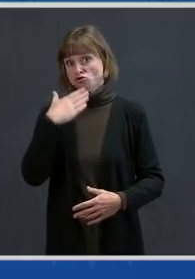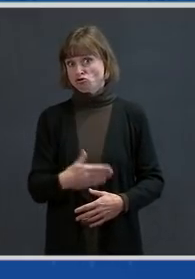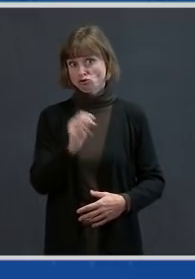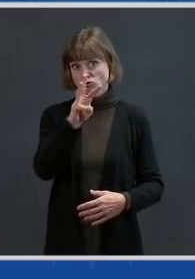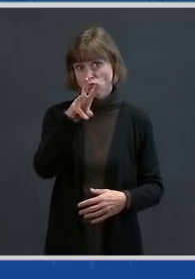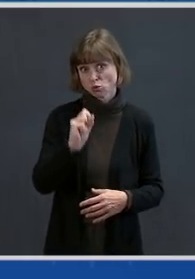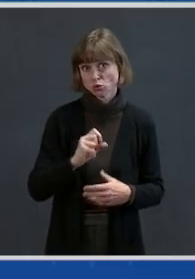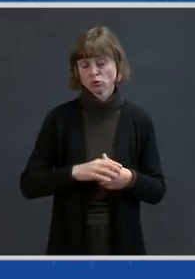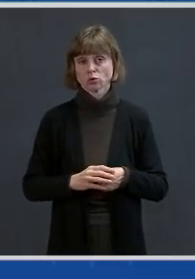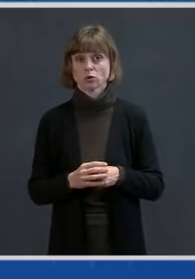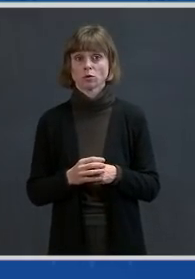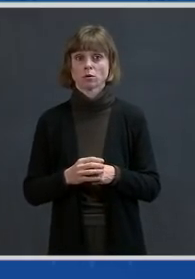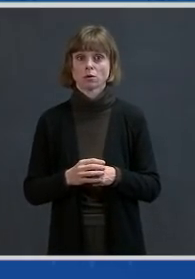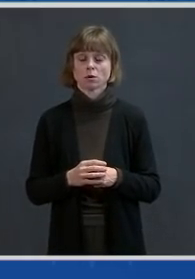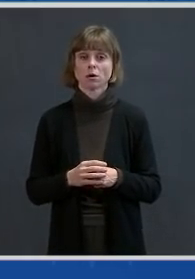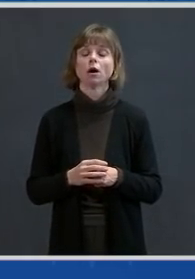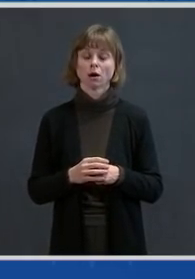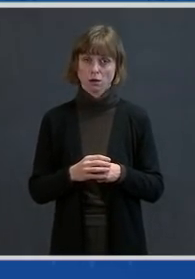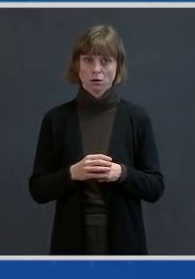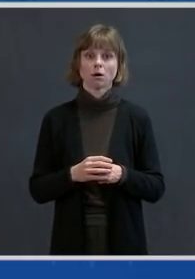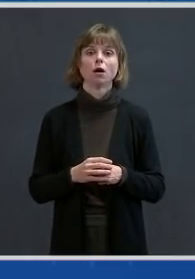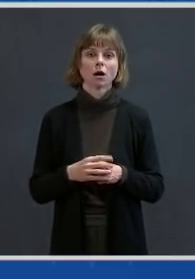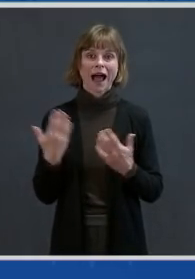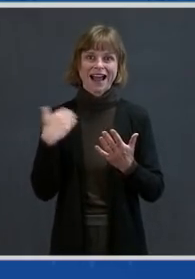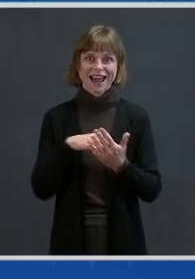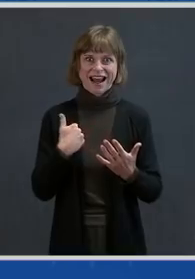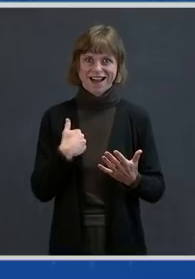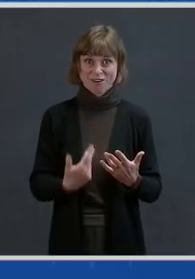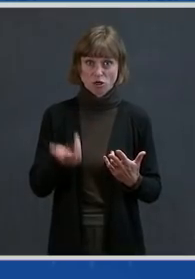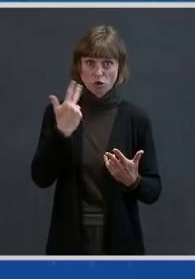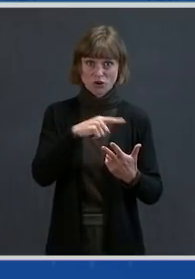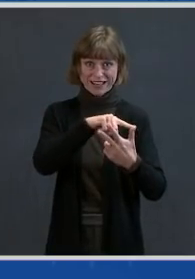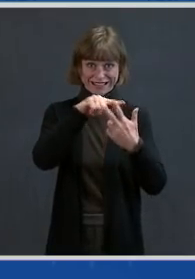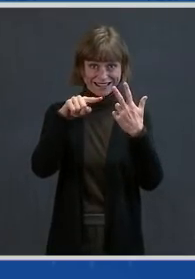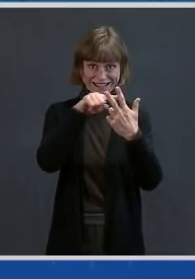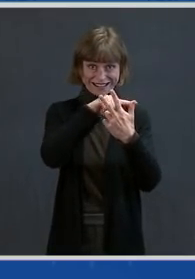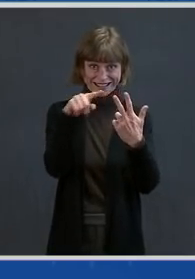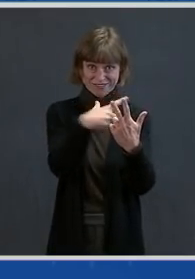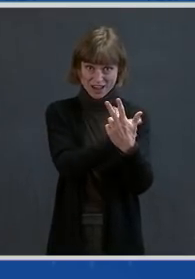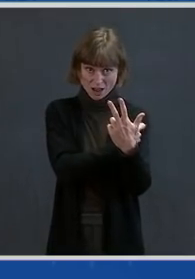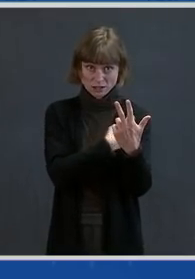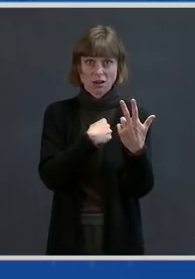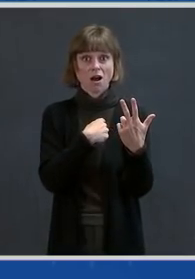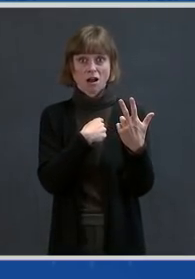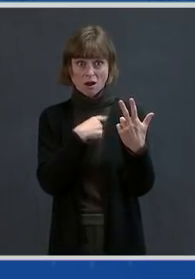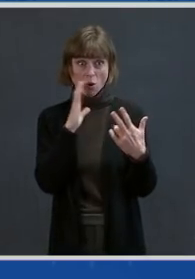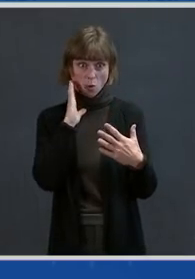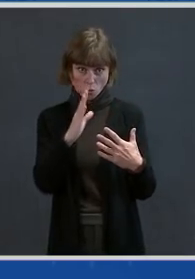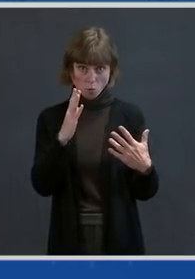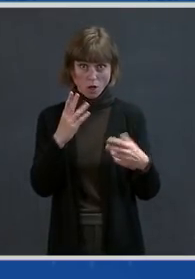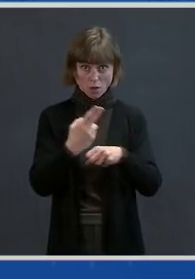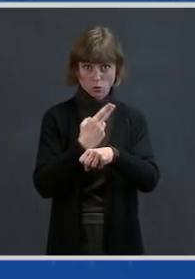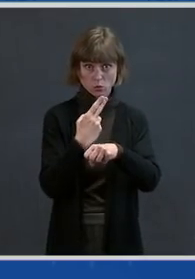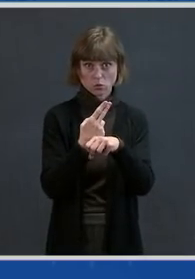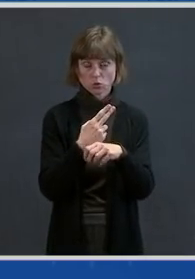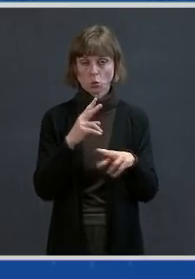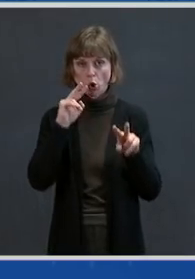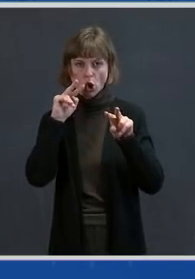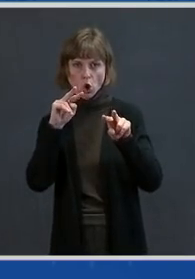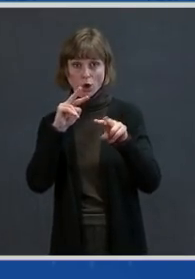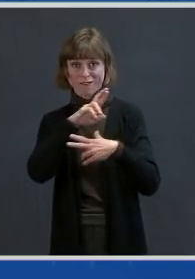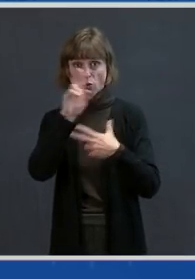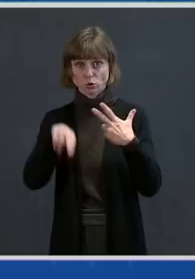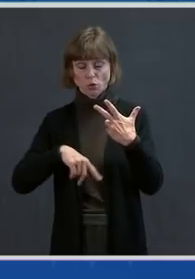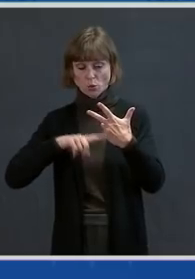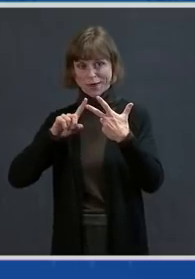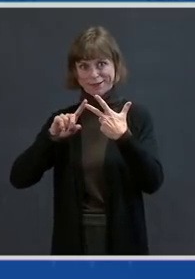So, again, we have three candidates now that are in play. We look forward to the results, as Dr. Walensky said.